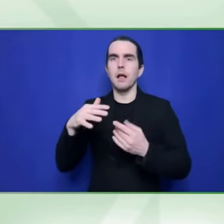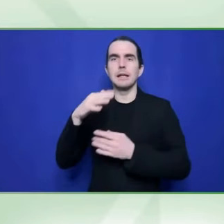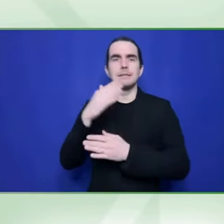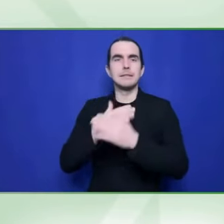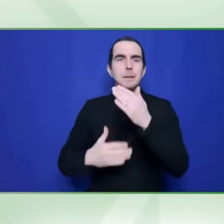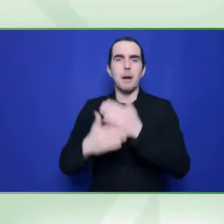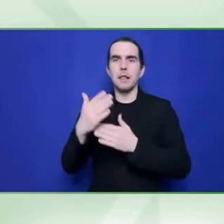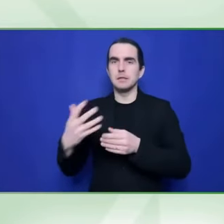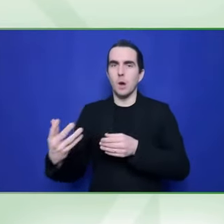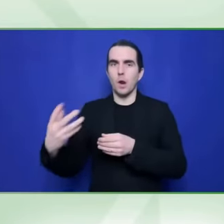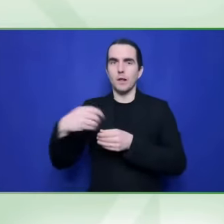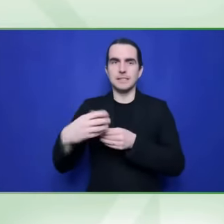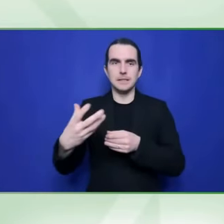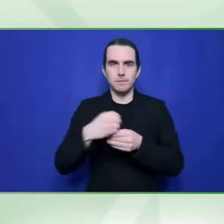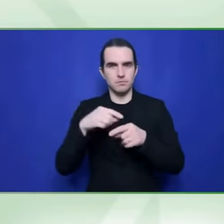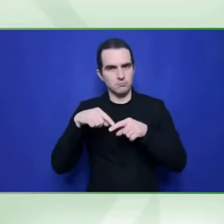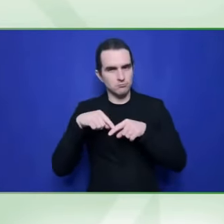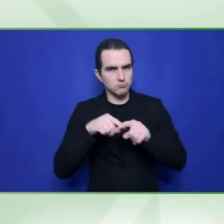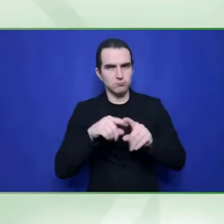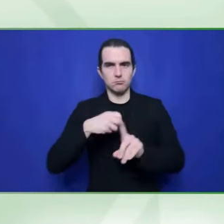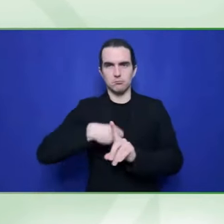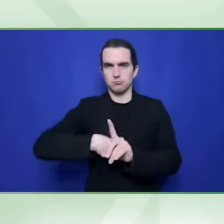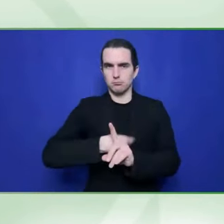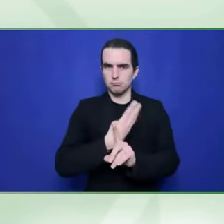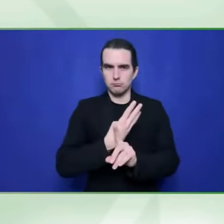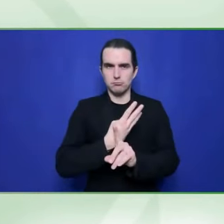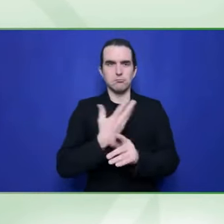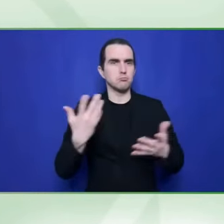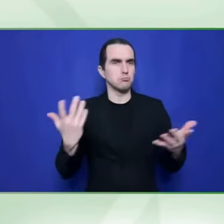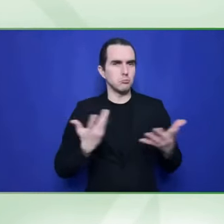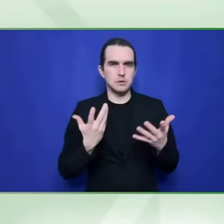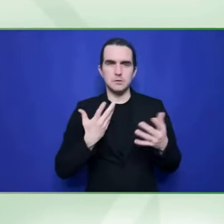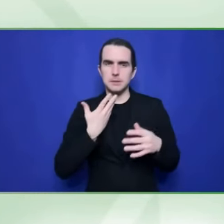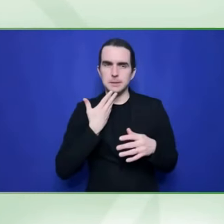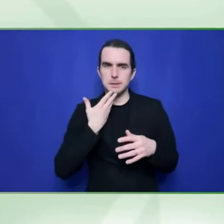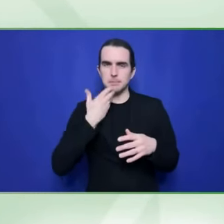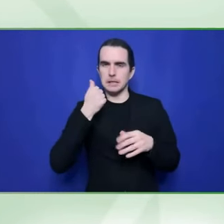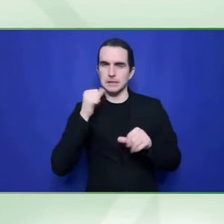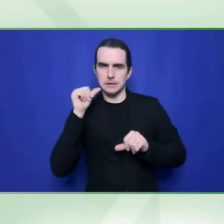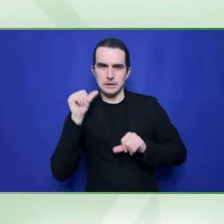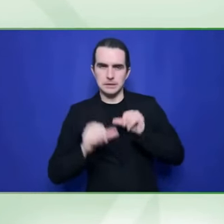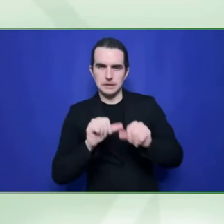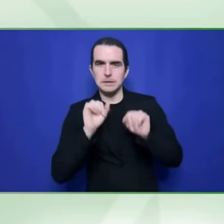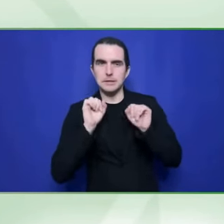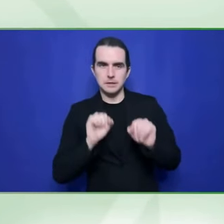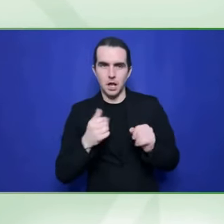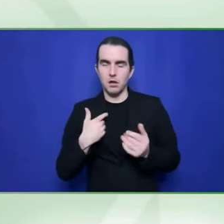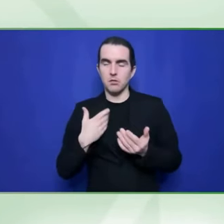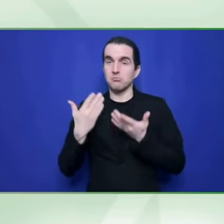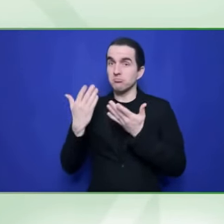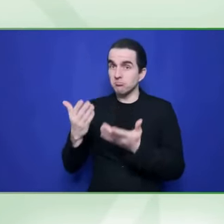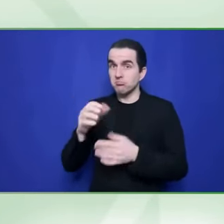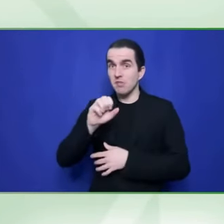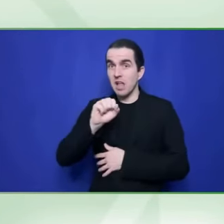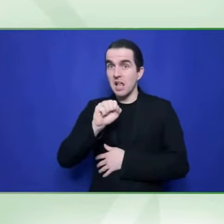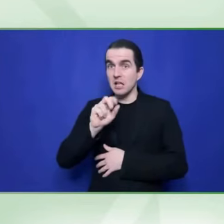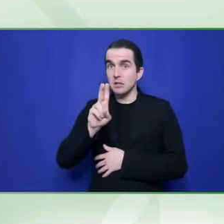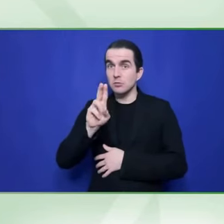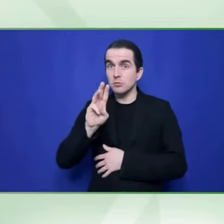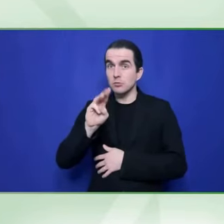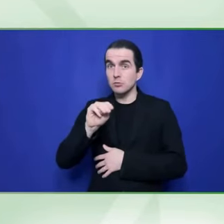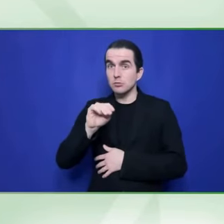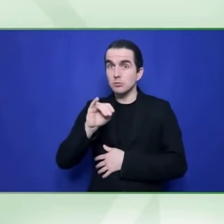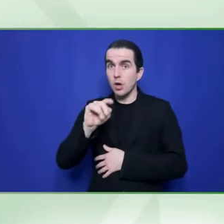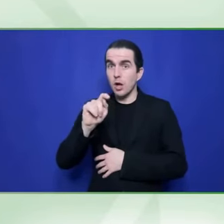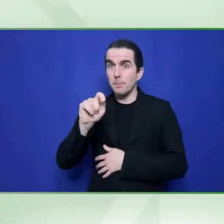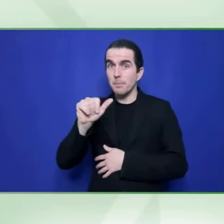Personally, I feel this is a rather loaded question because when you talk about report card, it's easier to think of ourselves as individuals. You know, how does